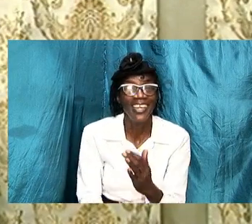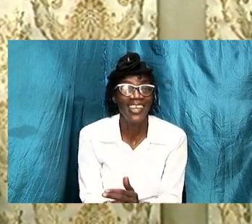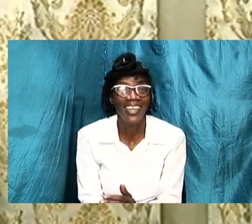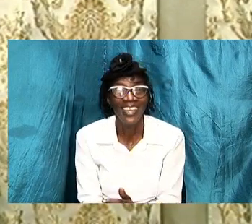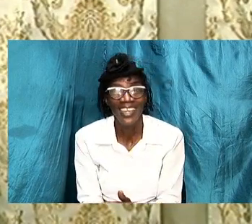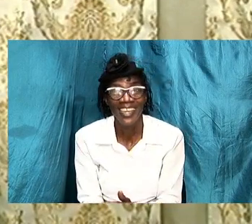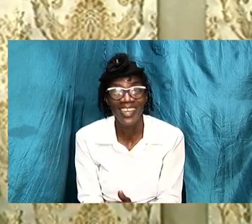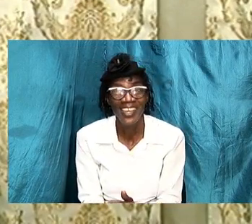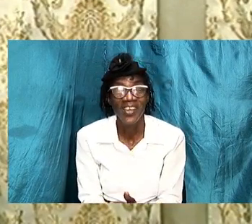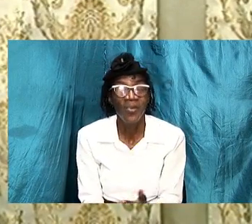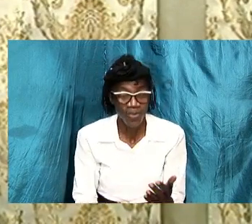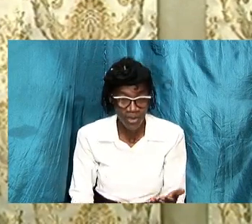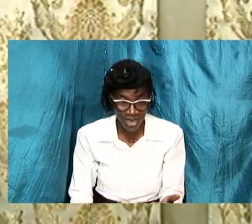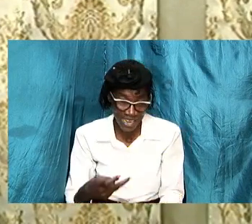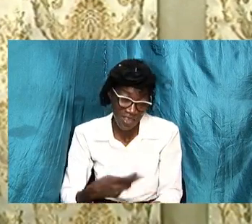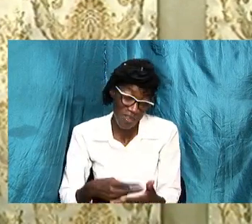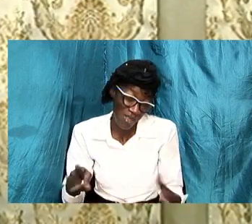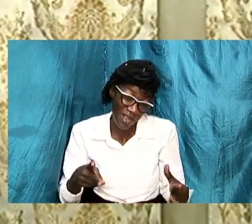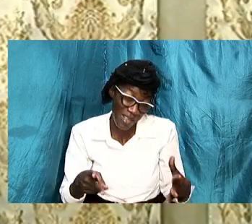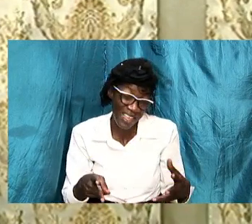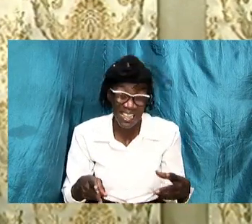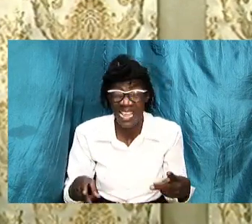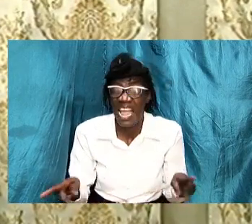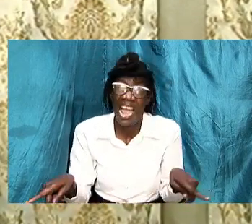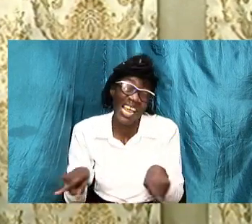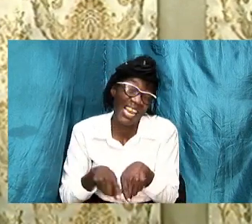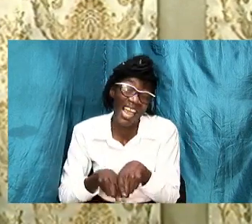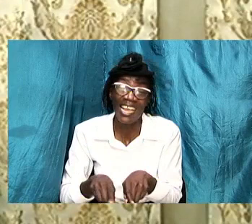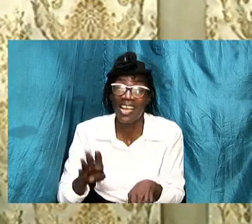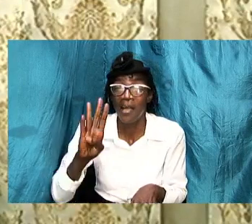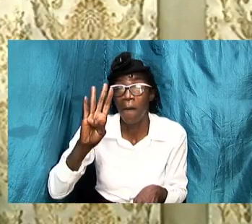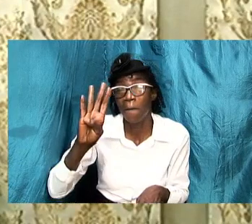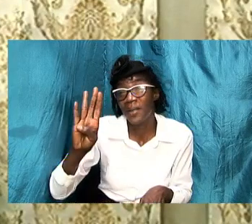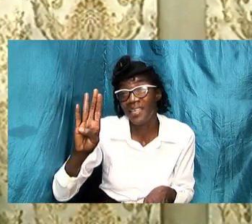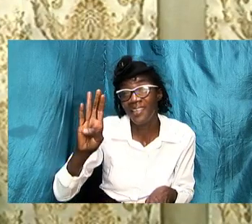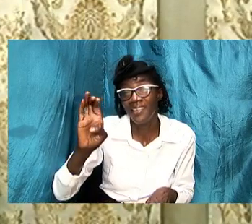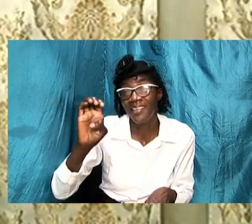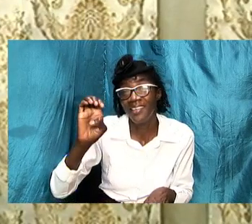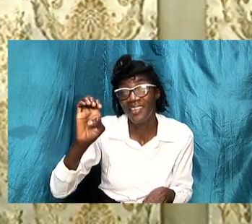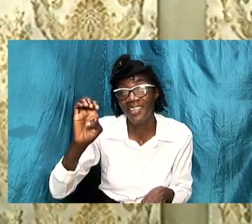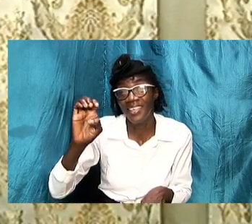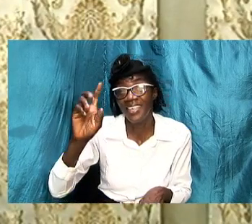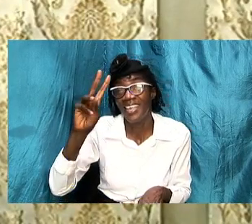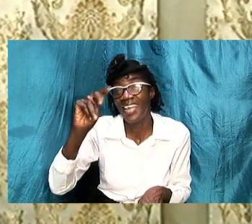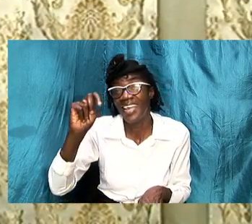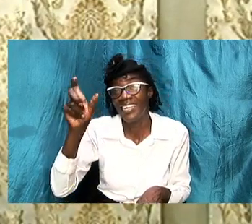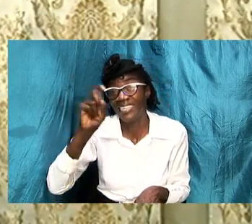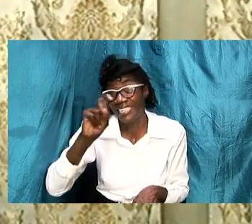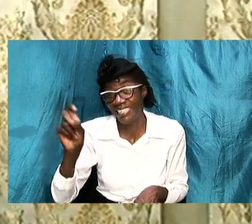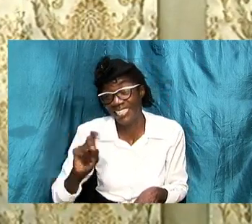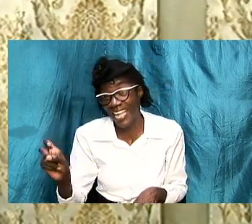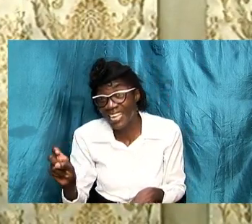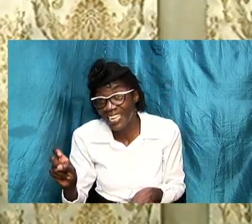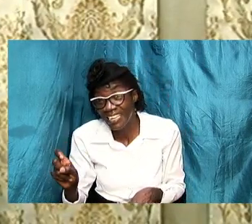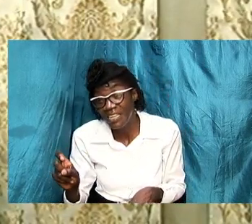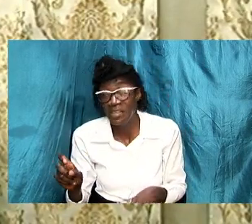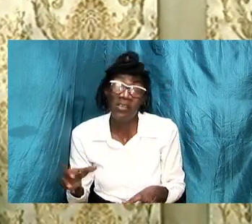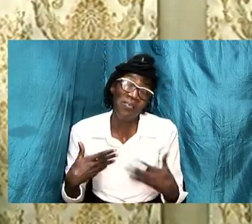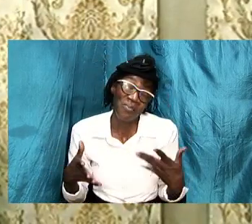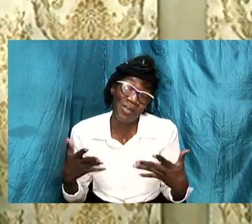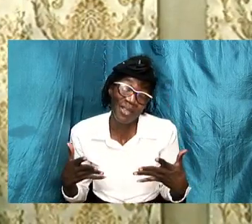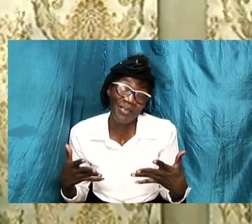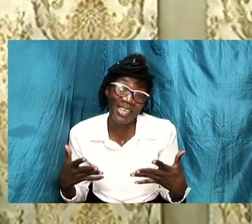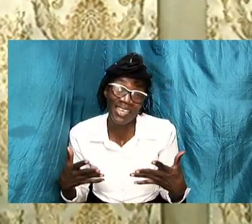wife would he be like a benz and you would spend 10 million dollars because you value him so much would she be like a